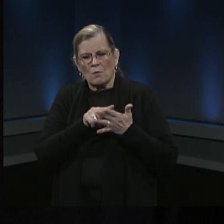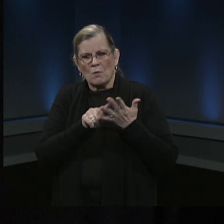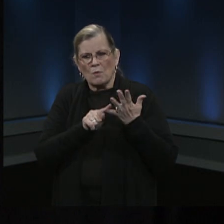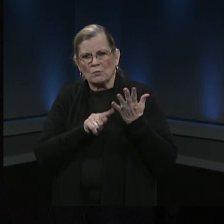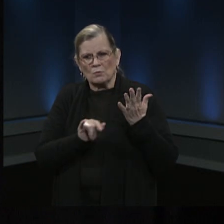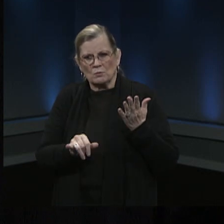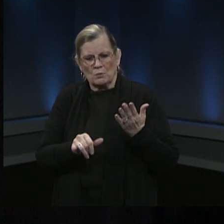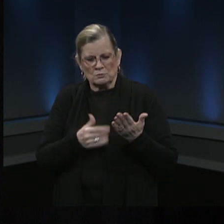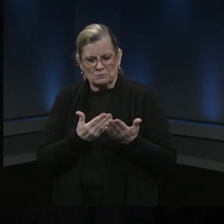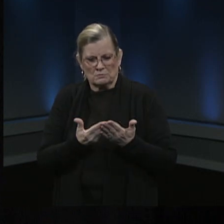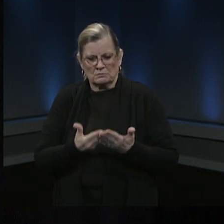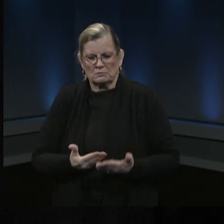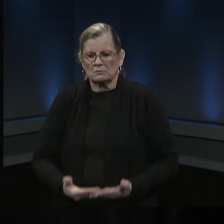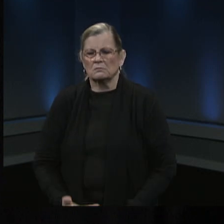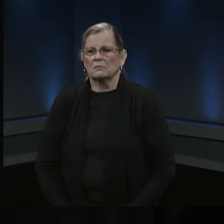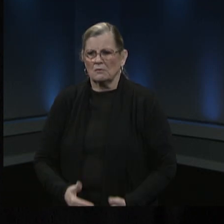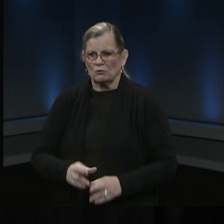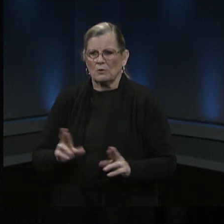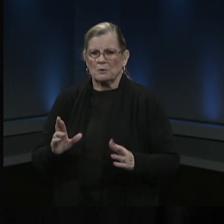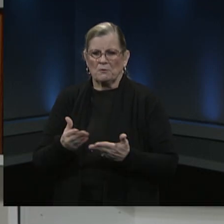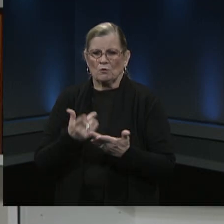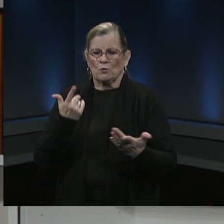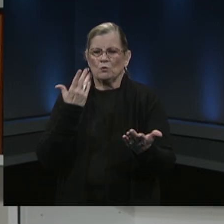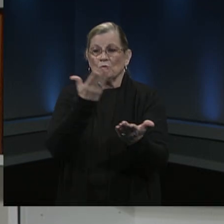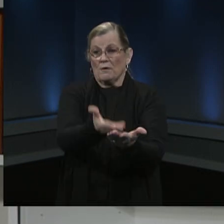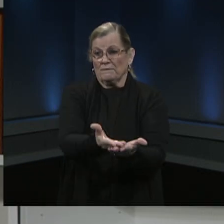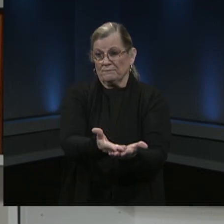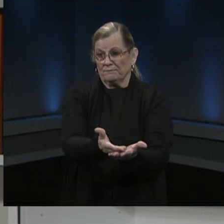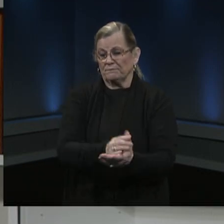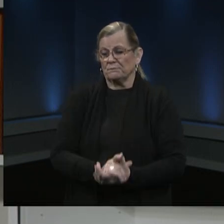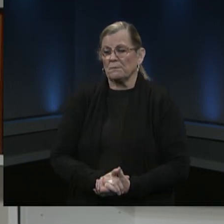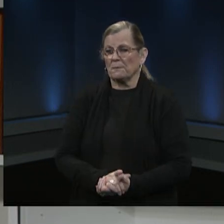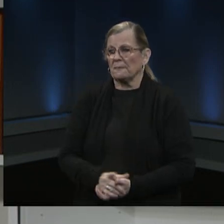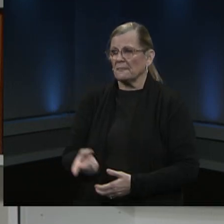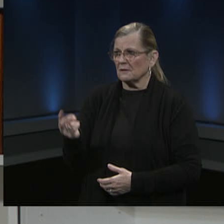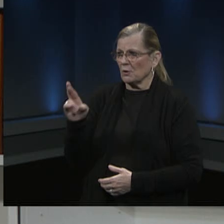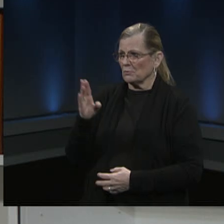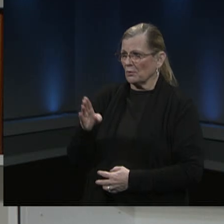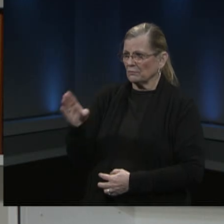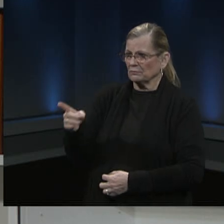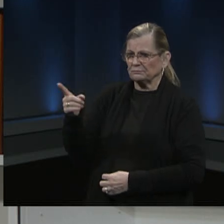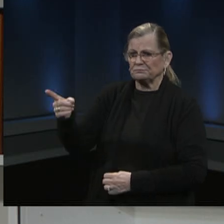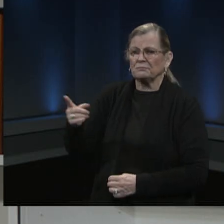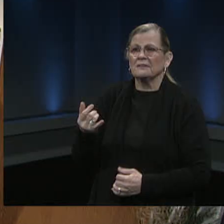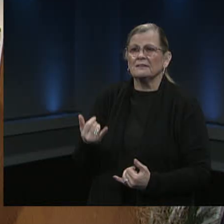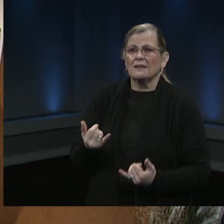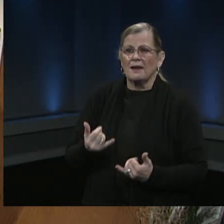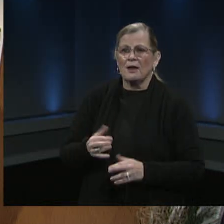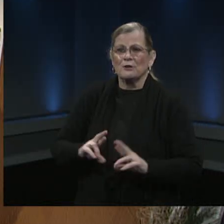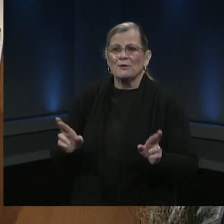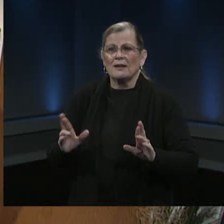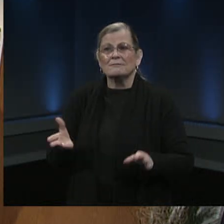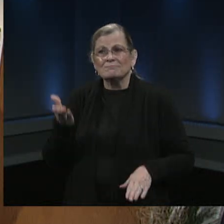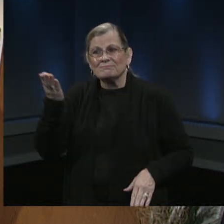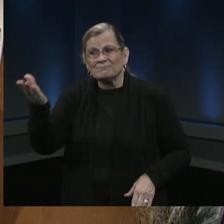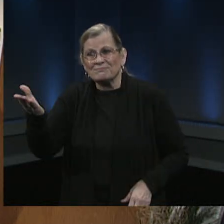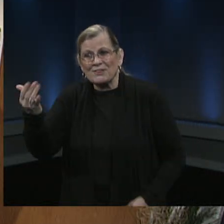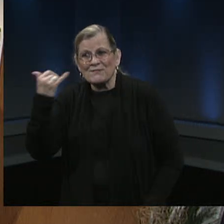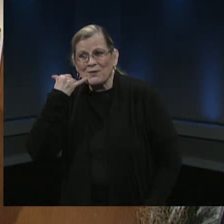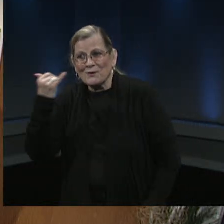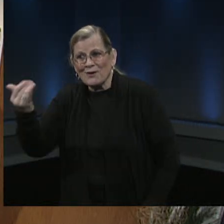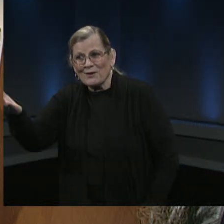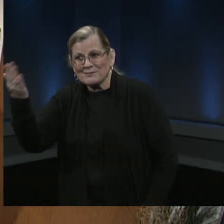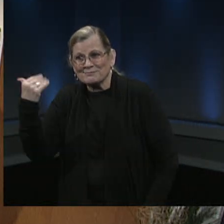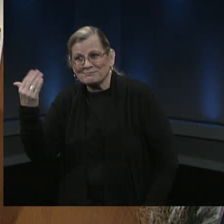when you are there working with anova thank you mr mcdonald i really appreciate that let's take another phone call caller welcome to the vaccine and